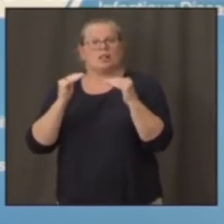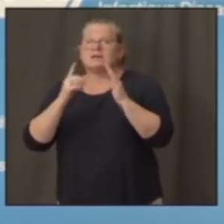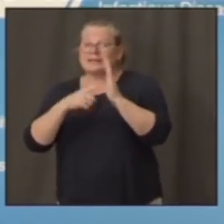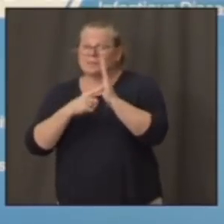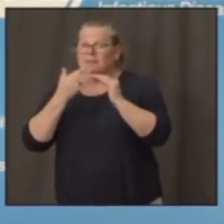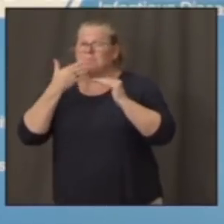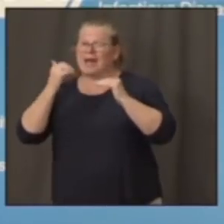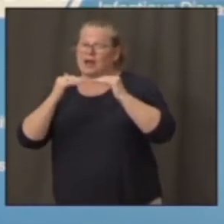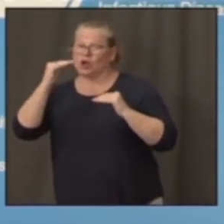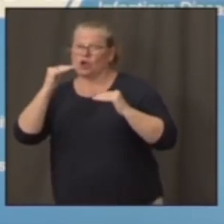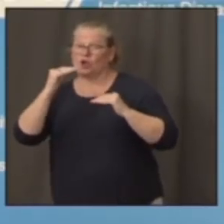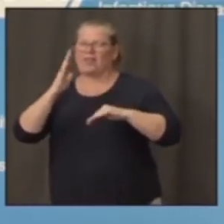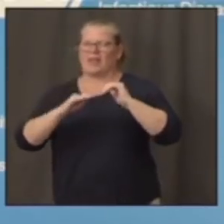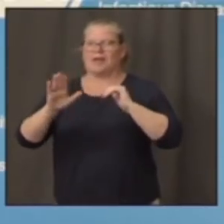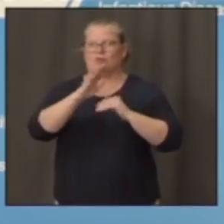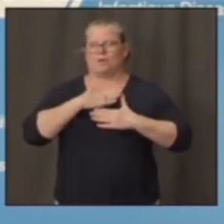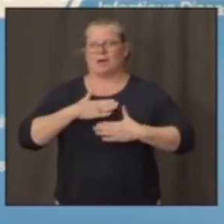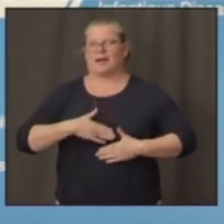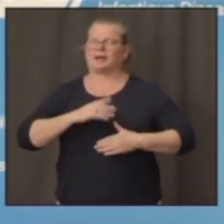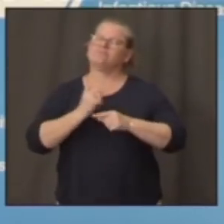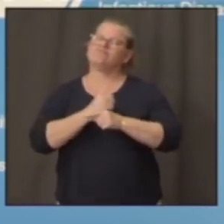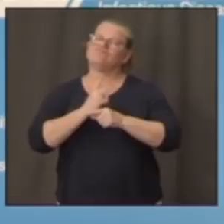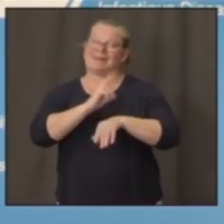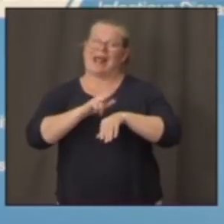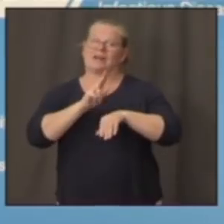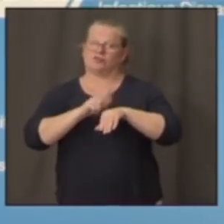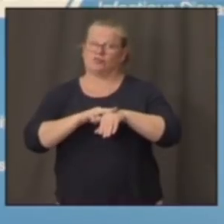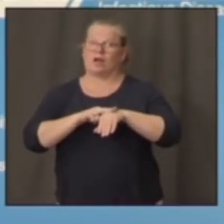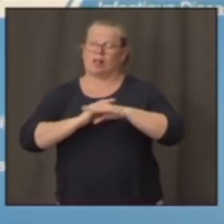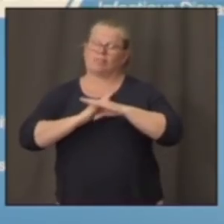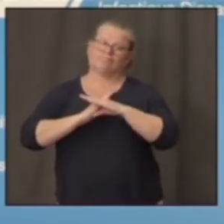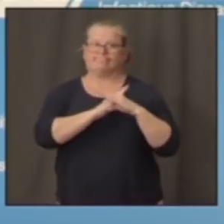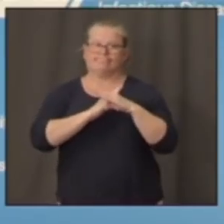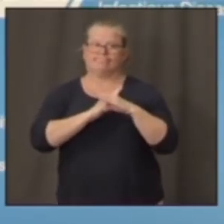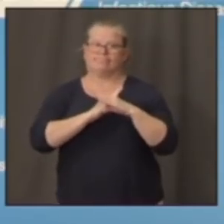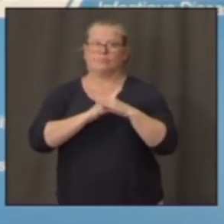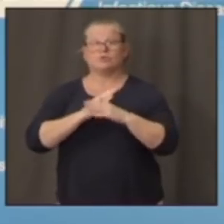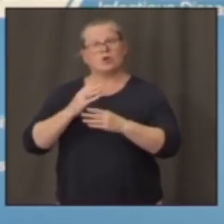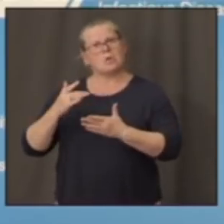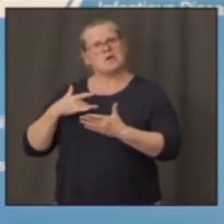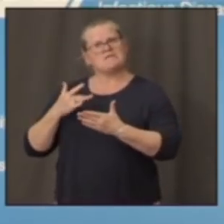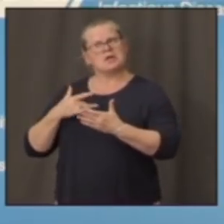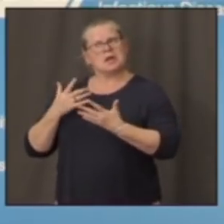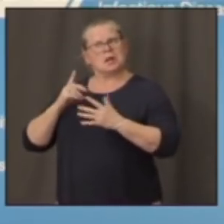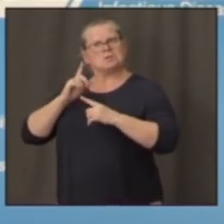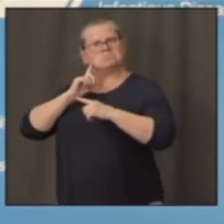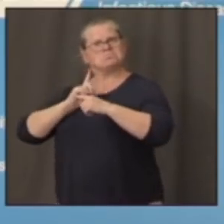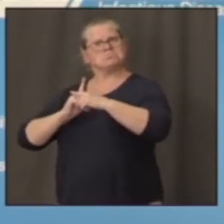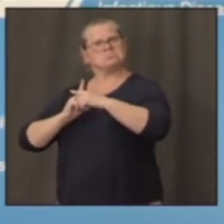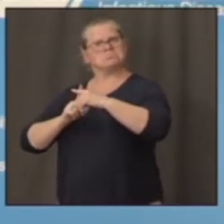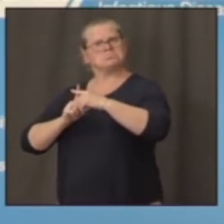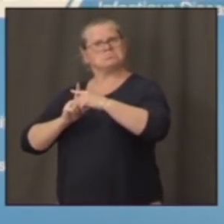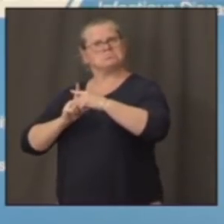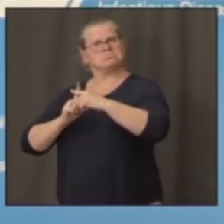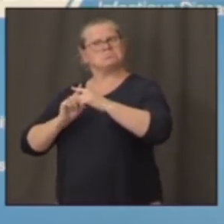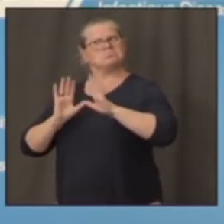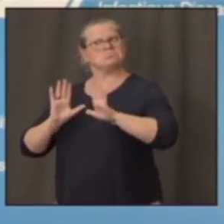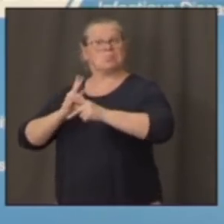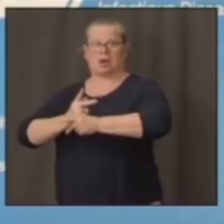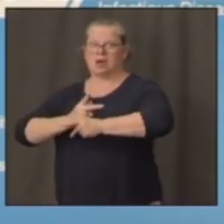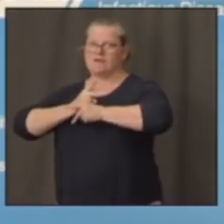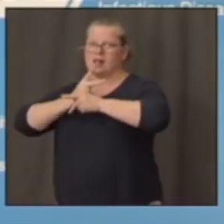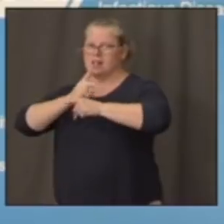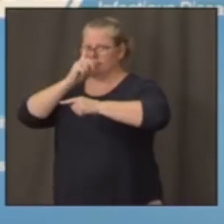have at least cautious optimism. If the vaccine is proven to be safe and effective by the end of this year,